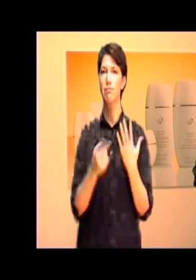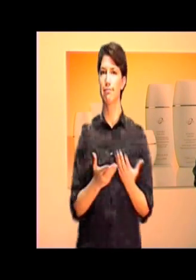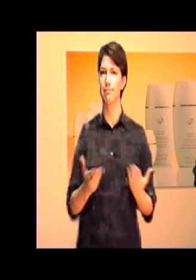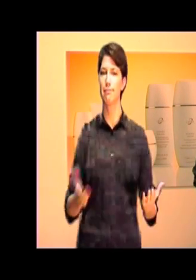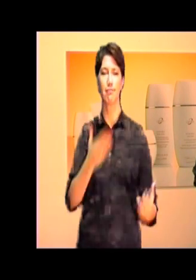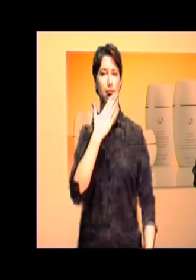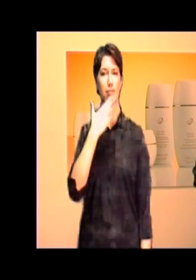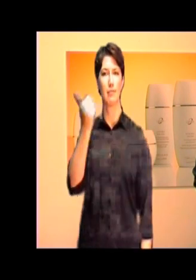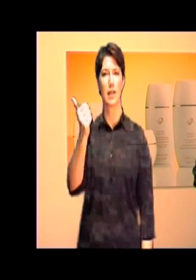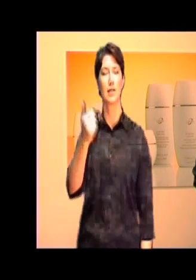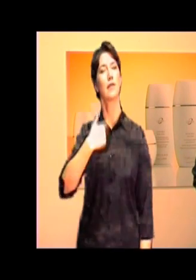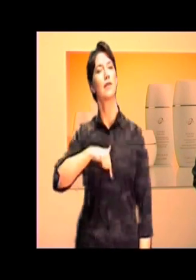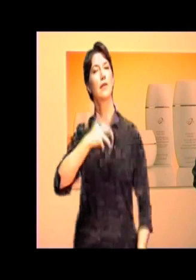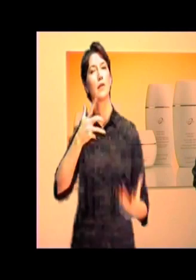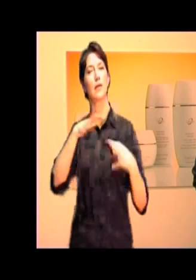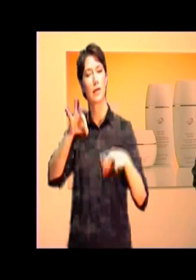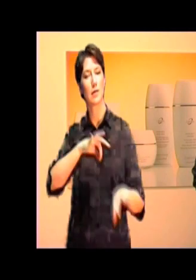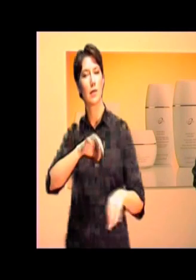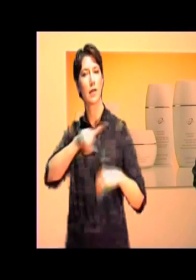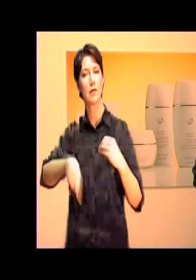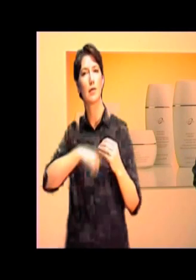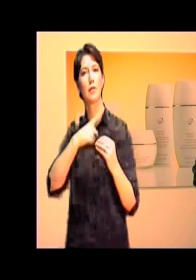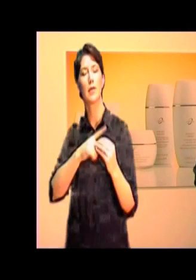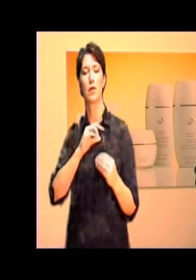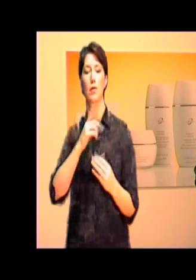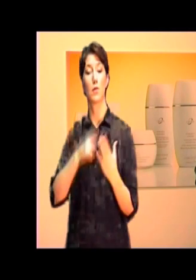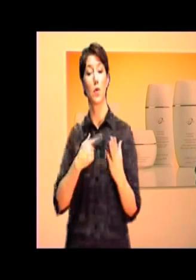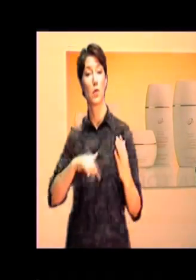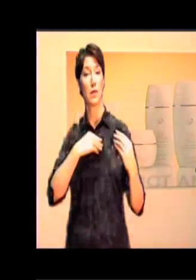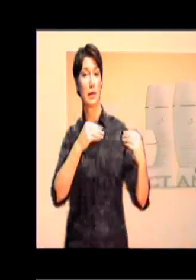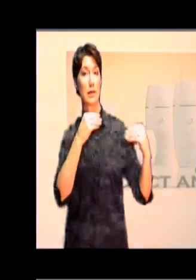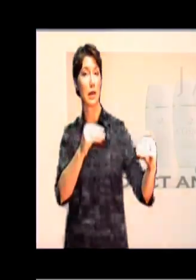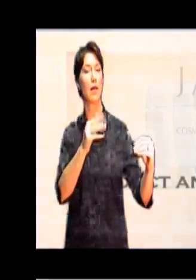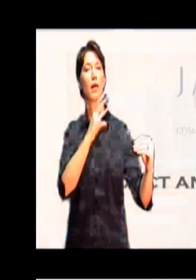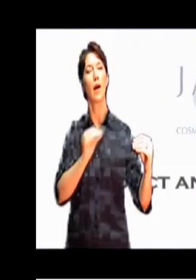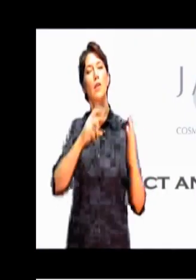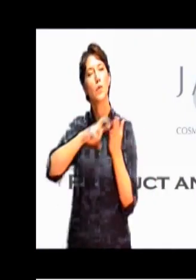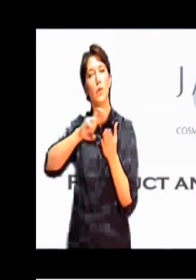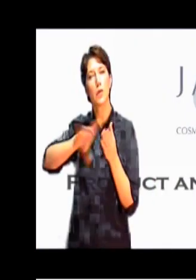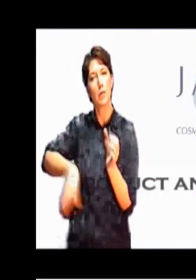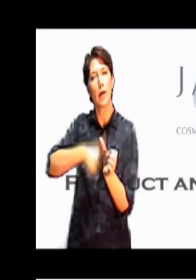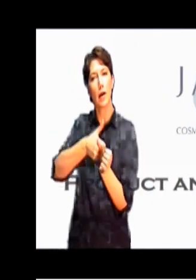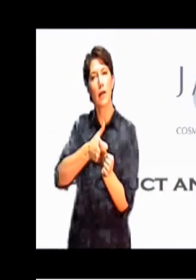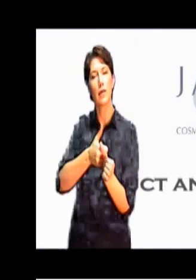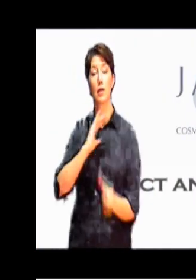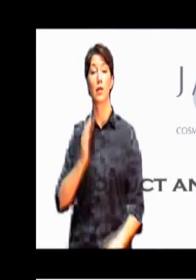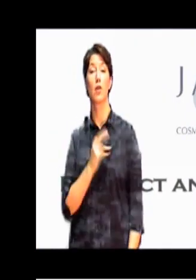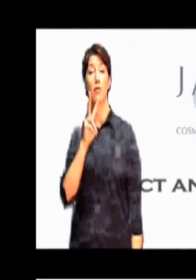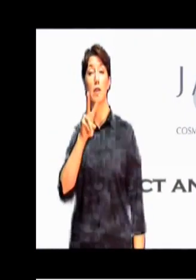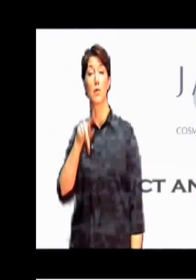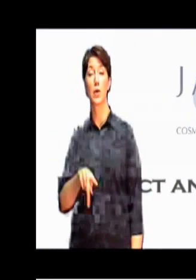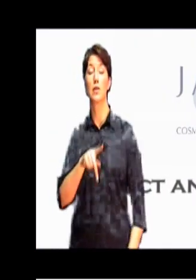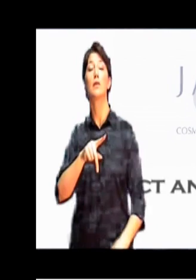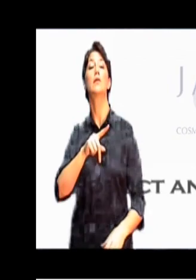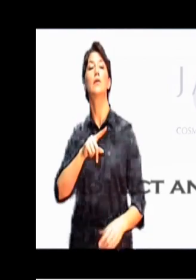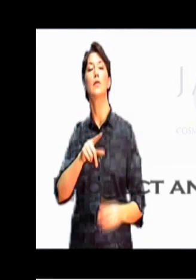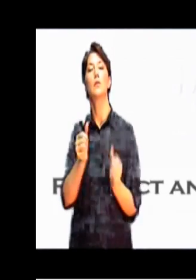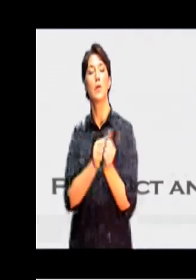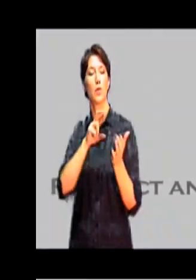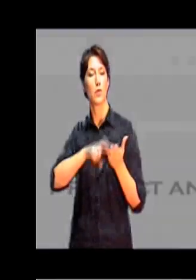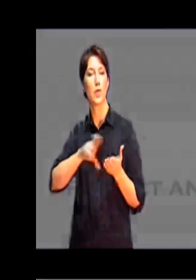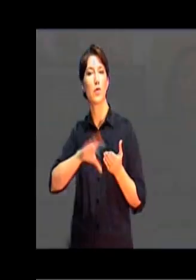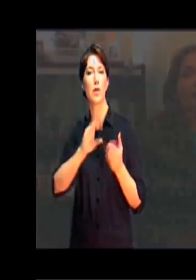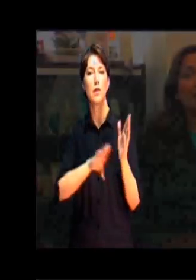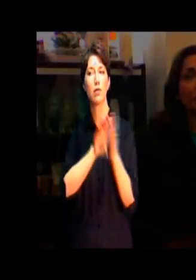you about our products development and research. And here to share with you is our Vice President of Product and Development Worldwide.